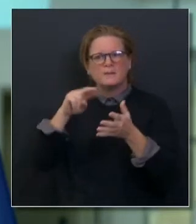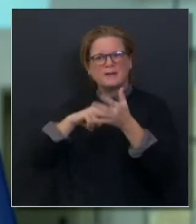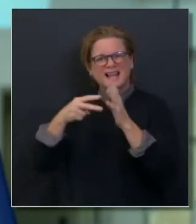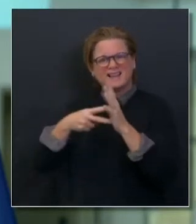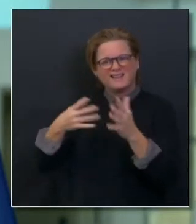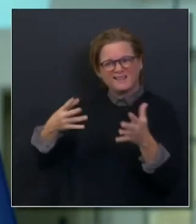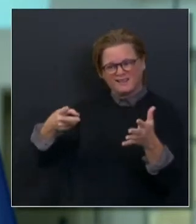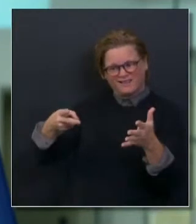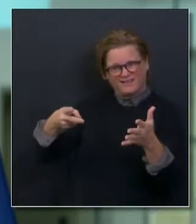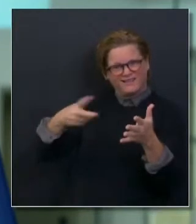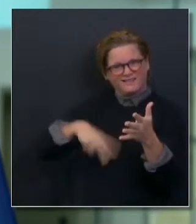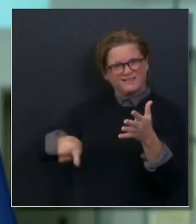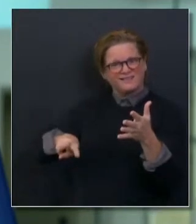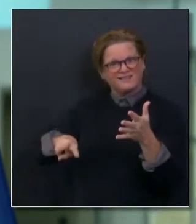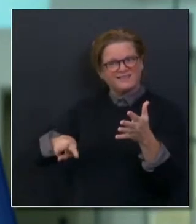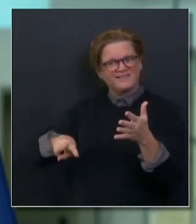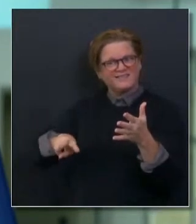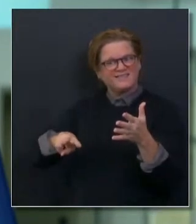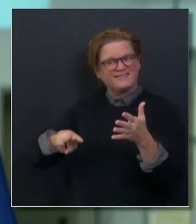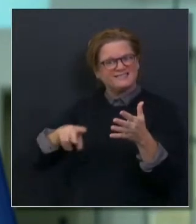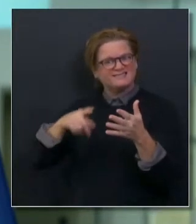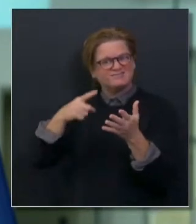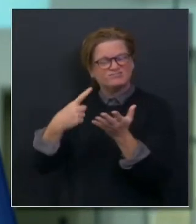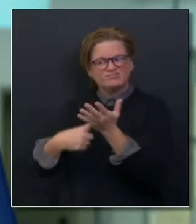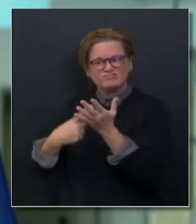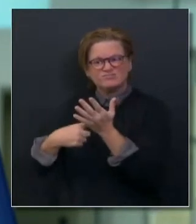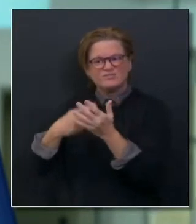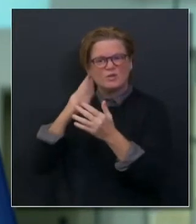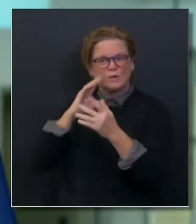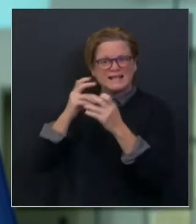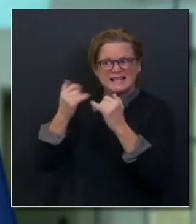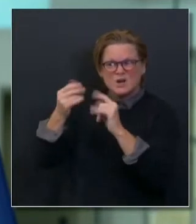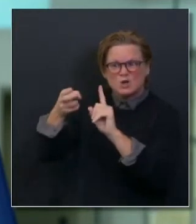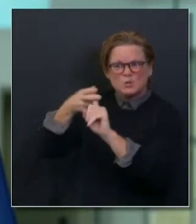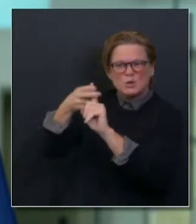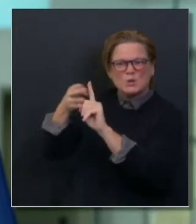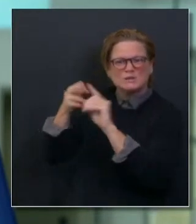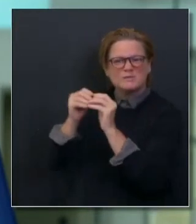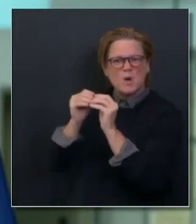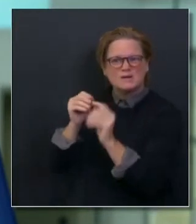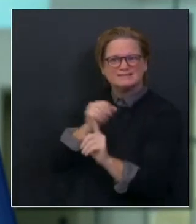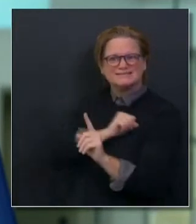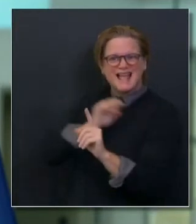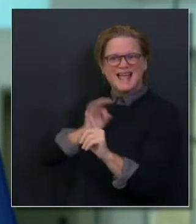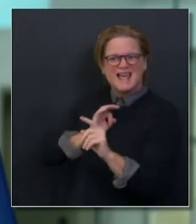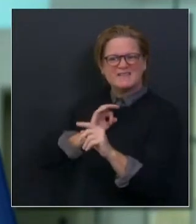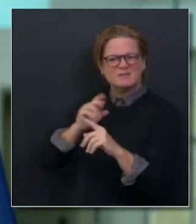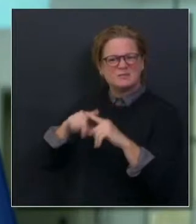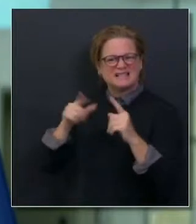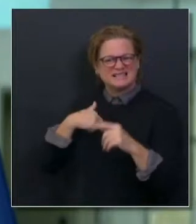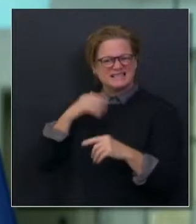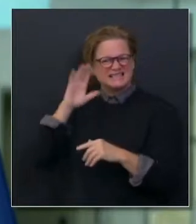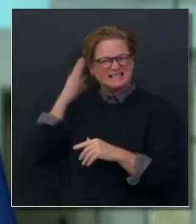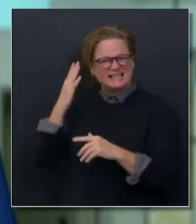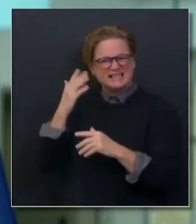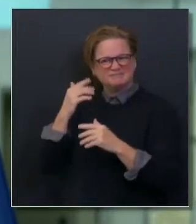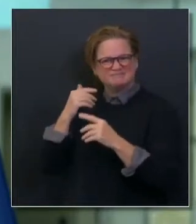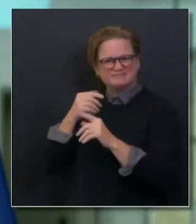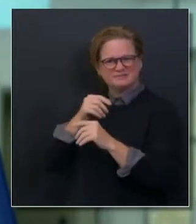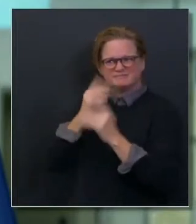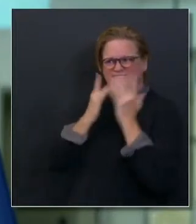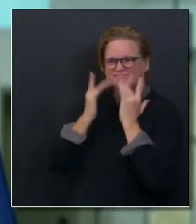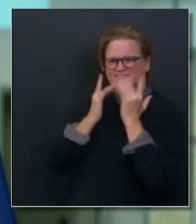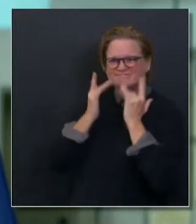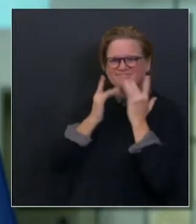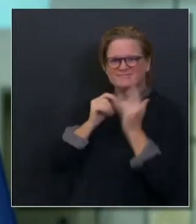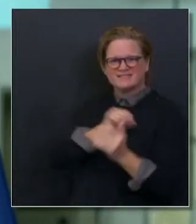staffing augmentations you discussed will not be adequate to keep up. What happens in two weeks? Are we in